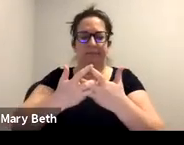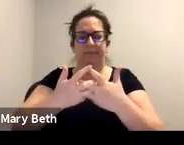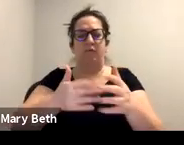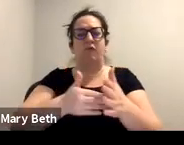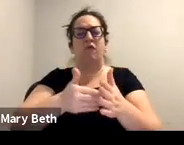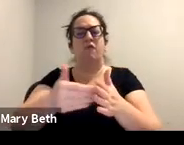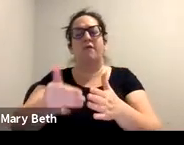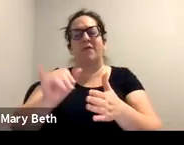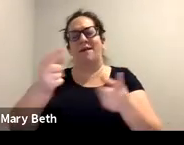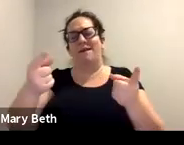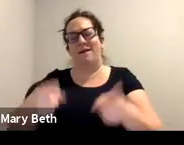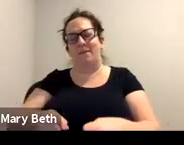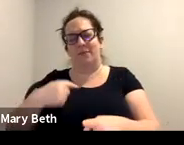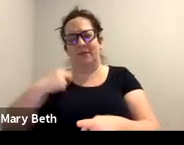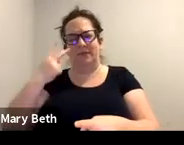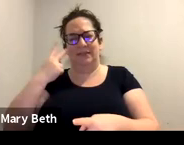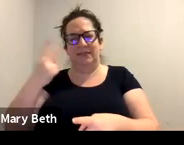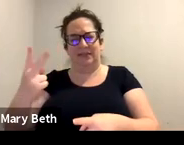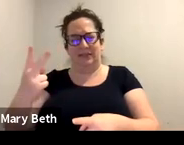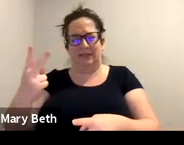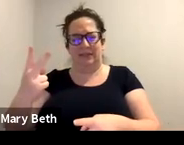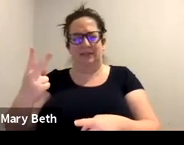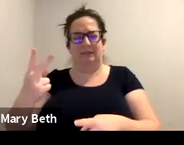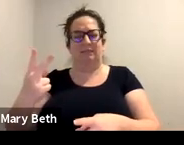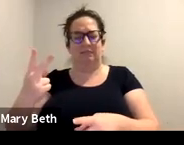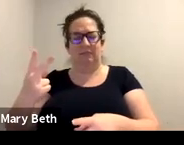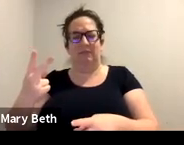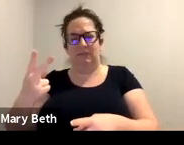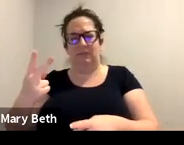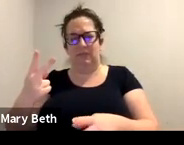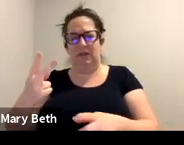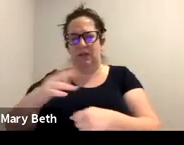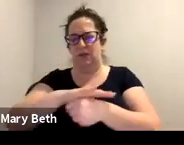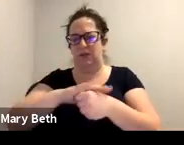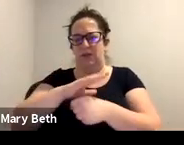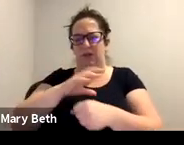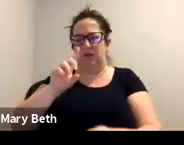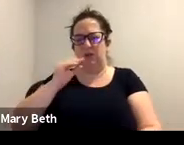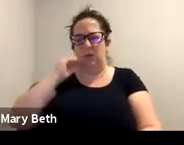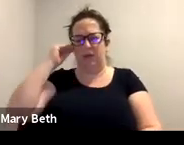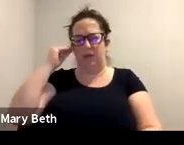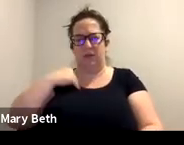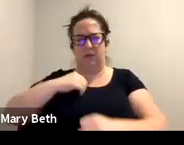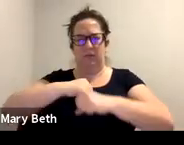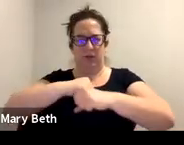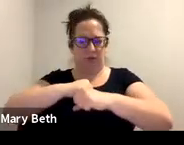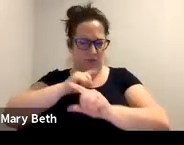we've seen roommates, um, apply for domestic violence protection orders. And then the conduct actually covers